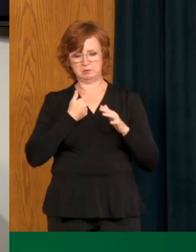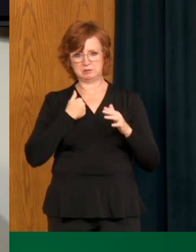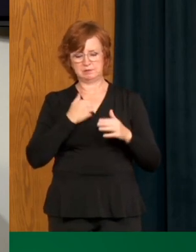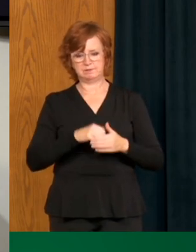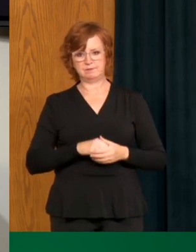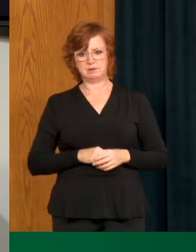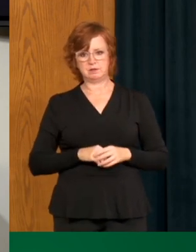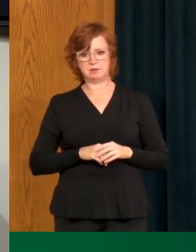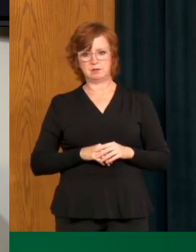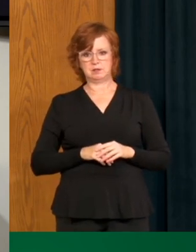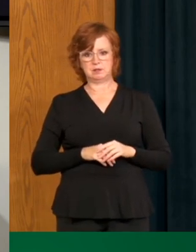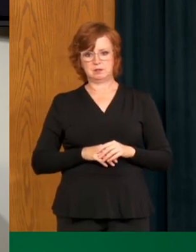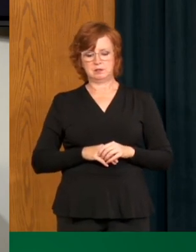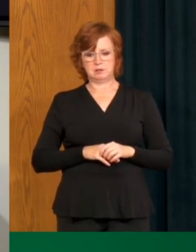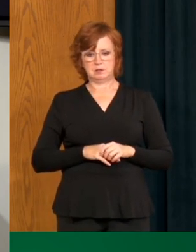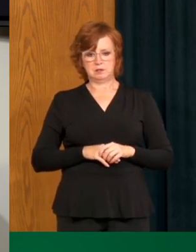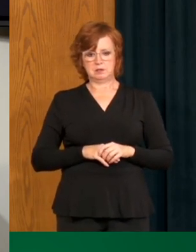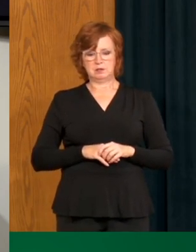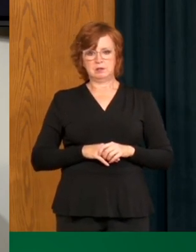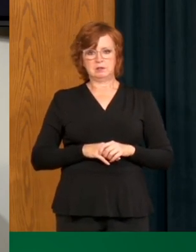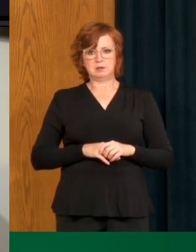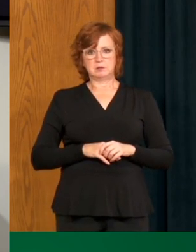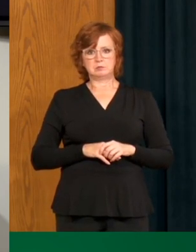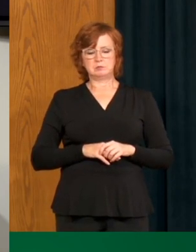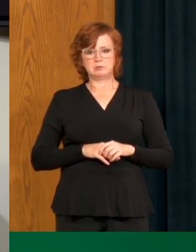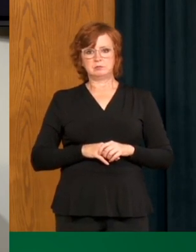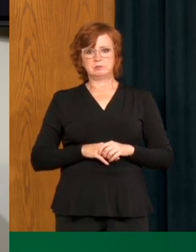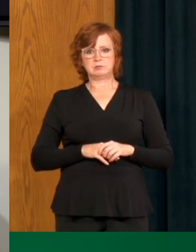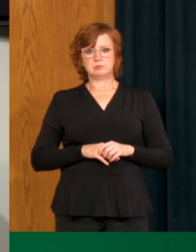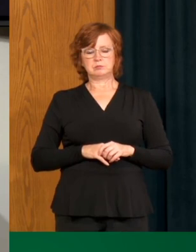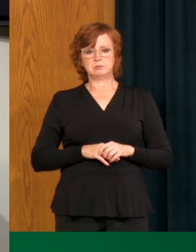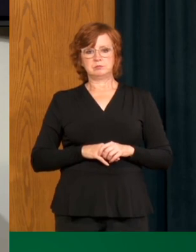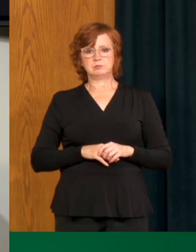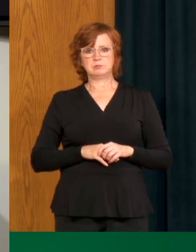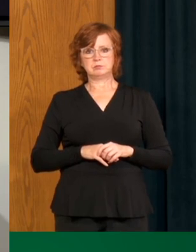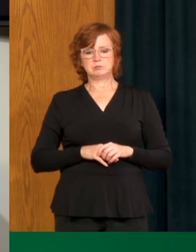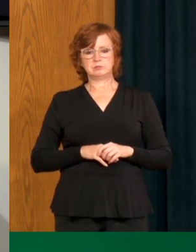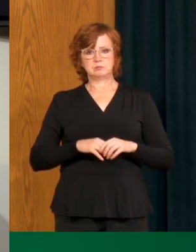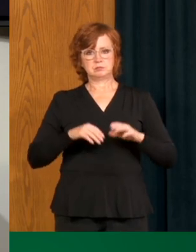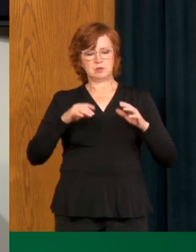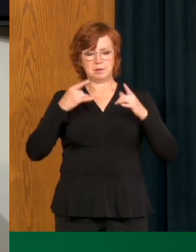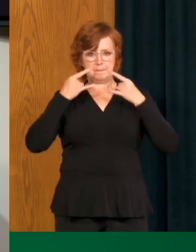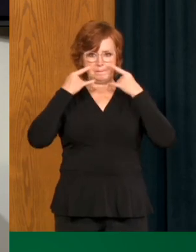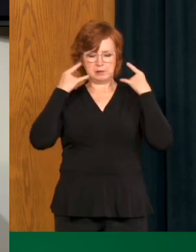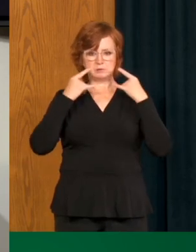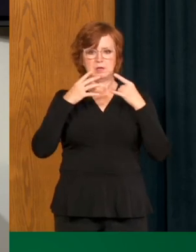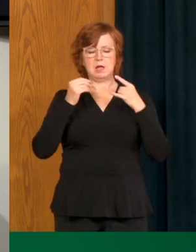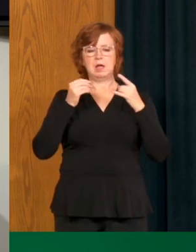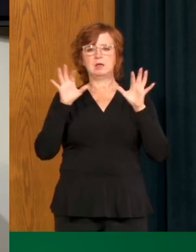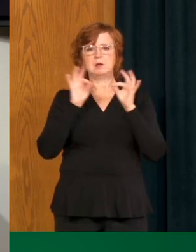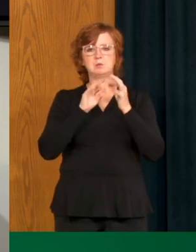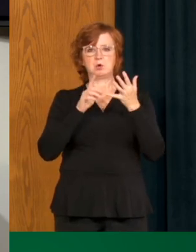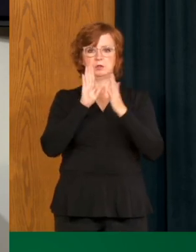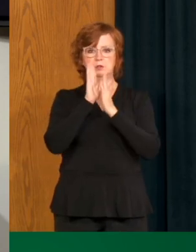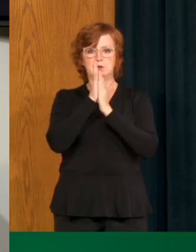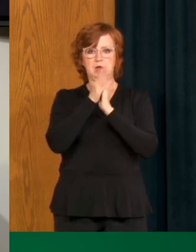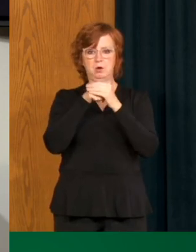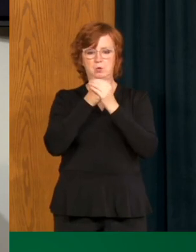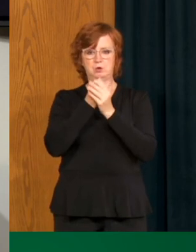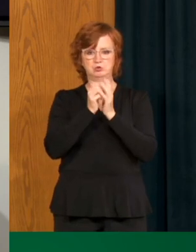appropriate, that you're wearing a mask when you can't be physically distanced and you pay a lot of attention to hand hygiene. Thank you.